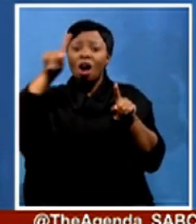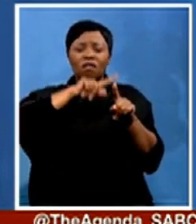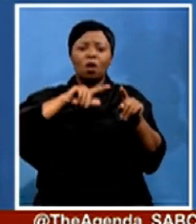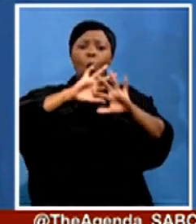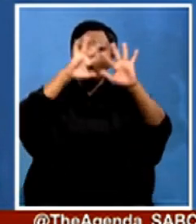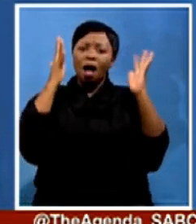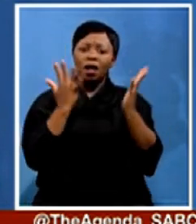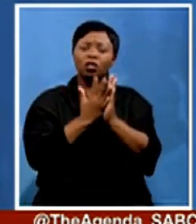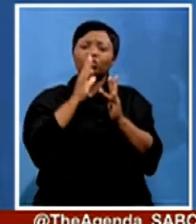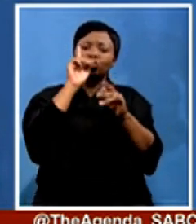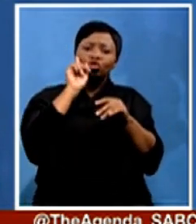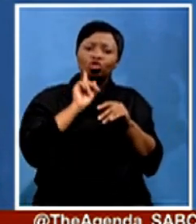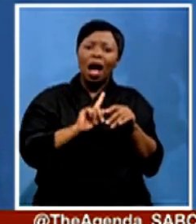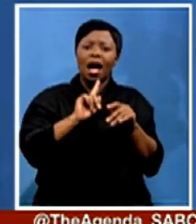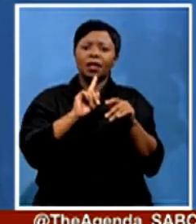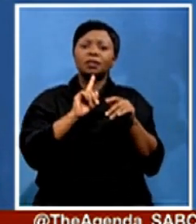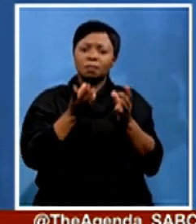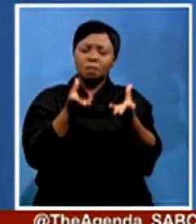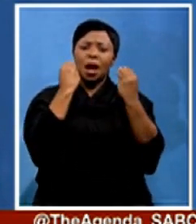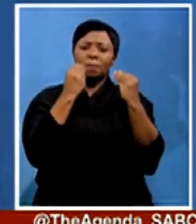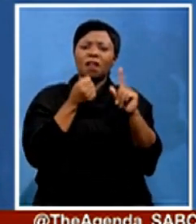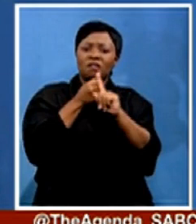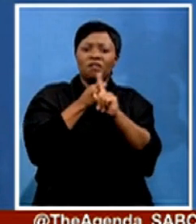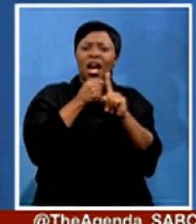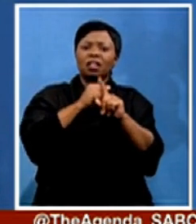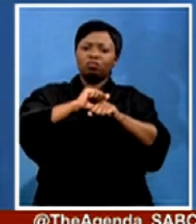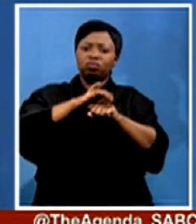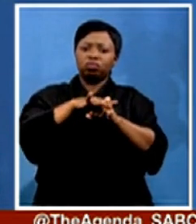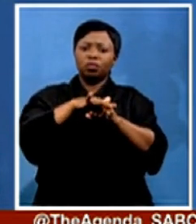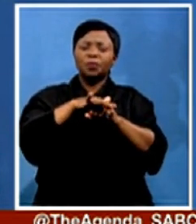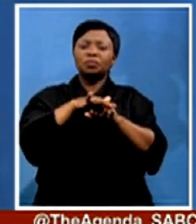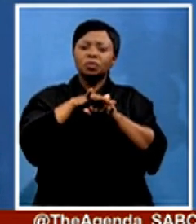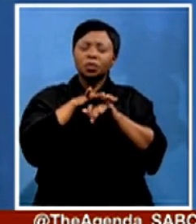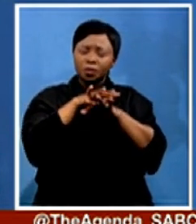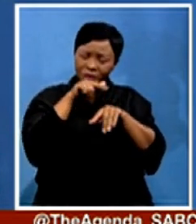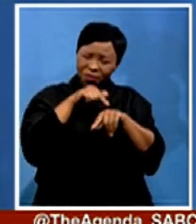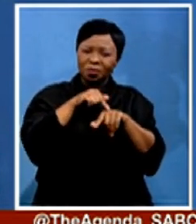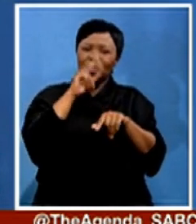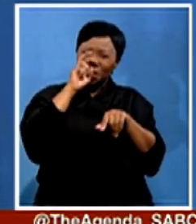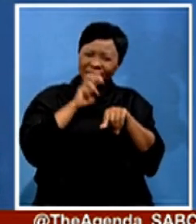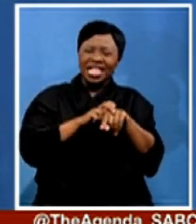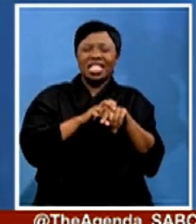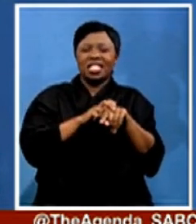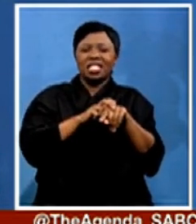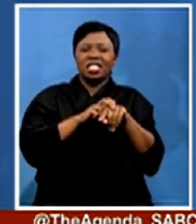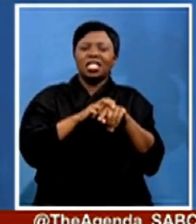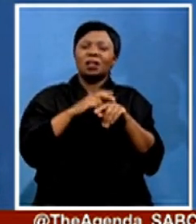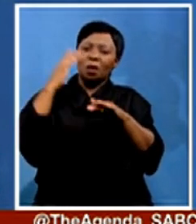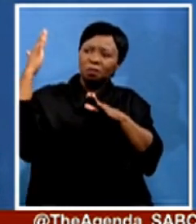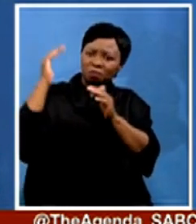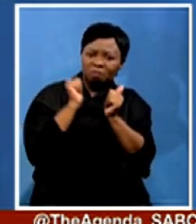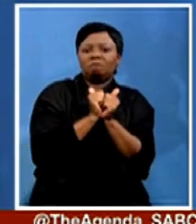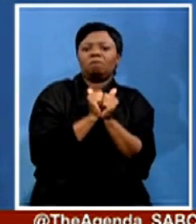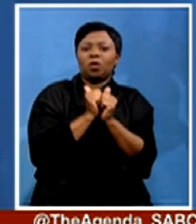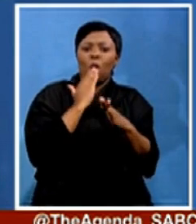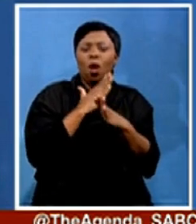fight COVID-19. So we need a timeless approach because nobody knows when this disease